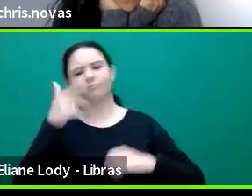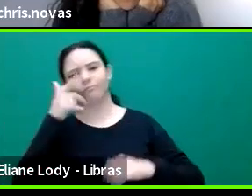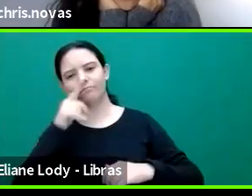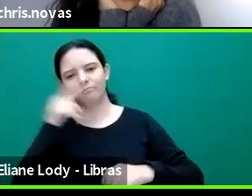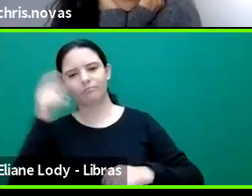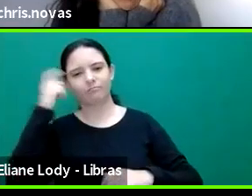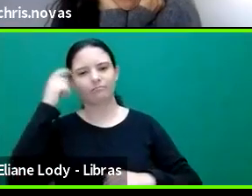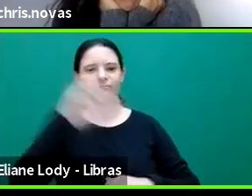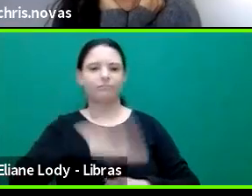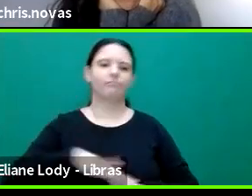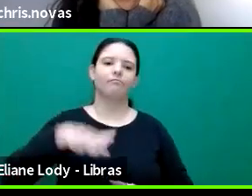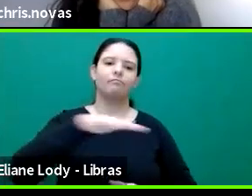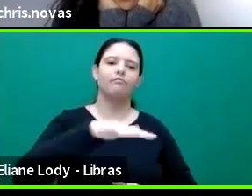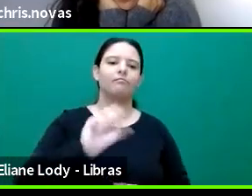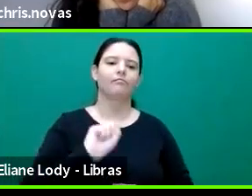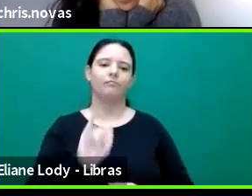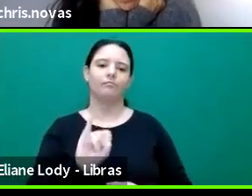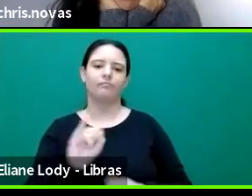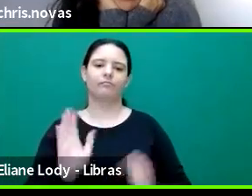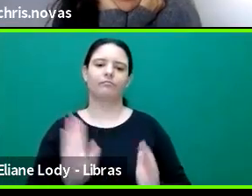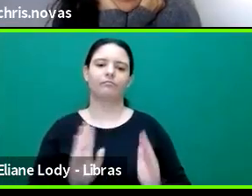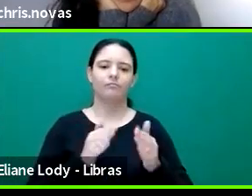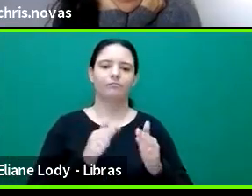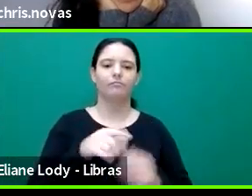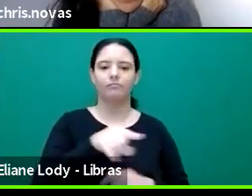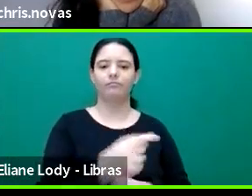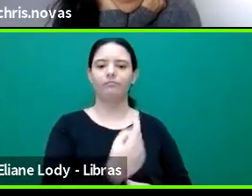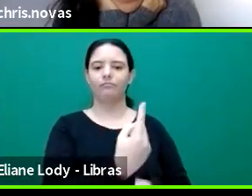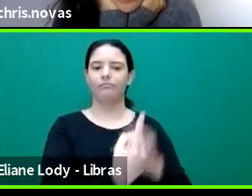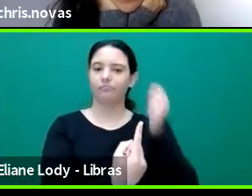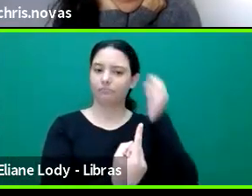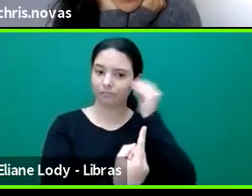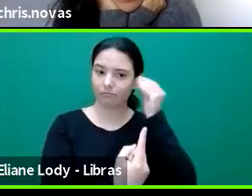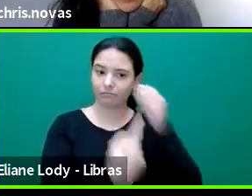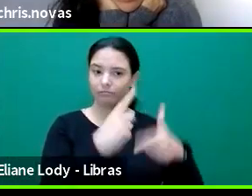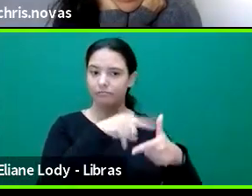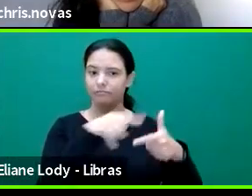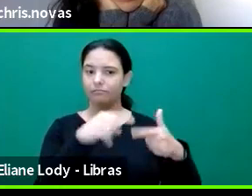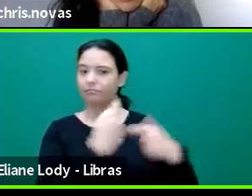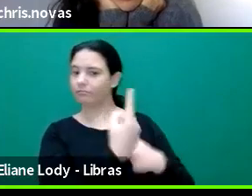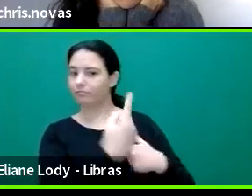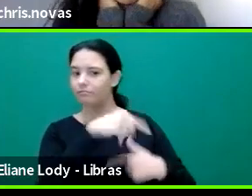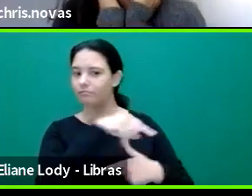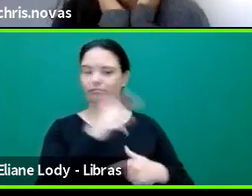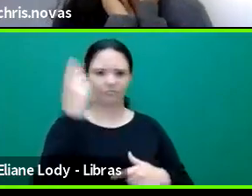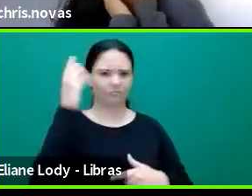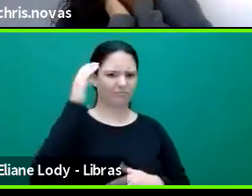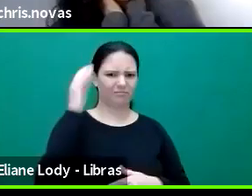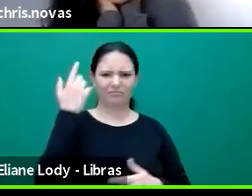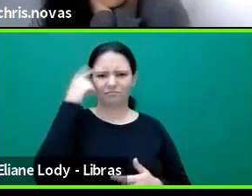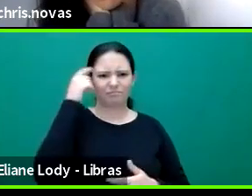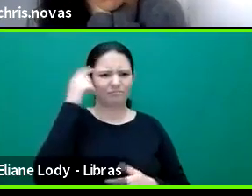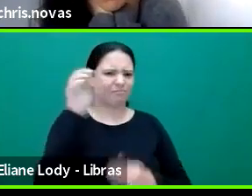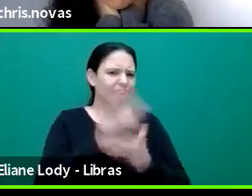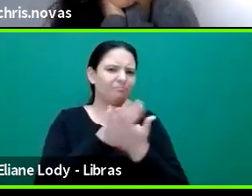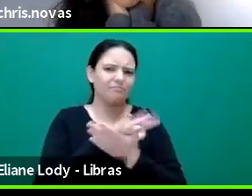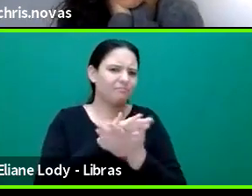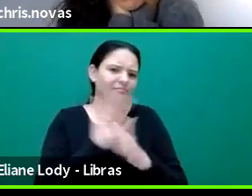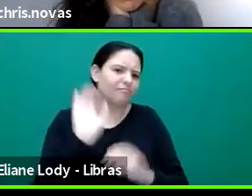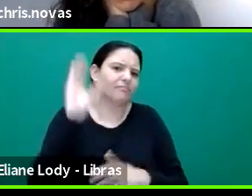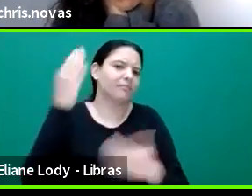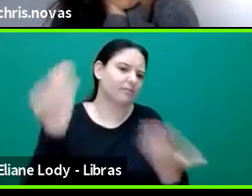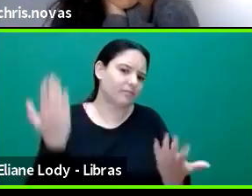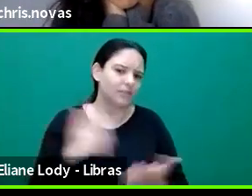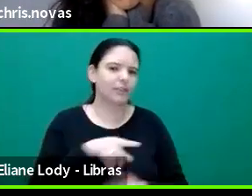test, you don't have any idea what's going on. You know, you need to do like a whole bunch of triangulation of